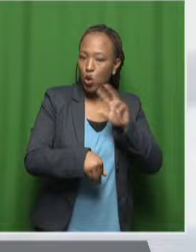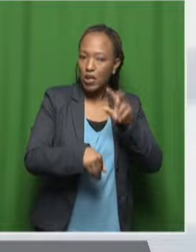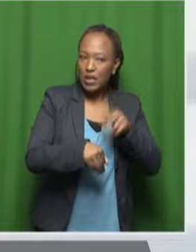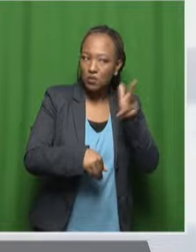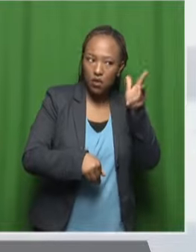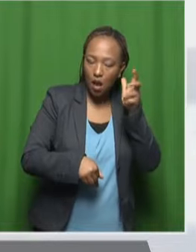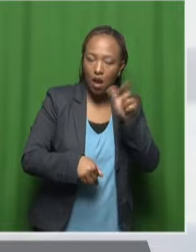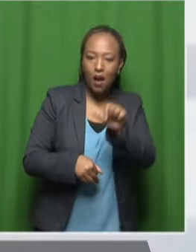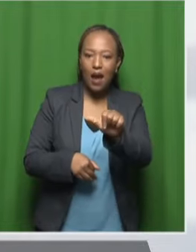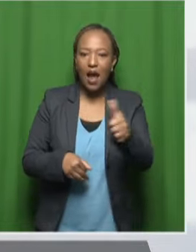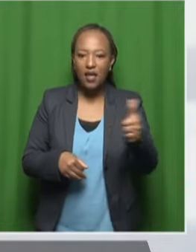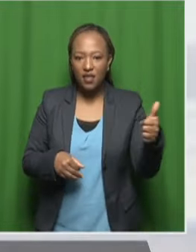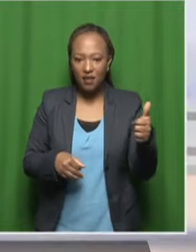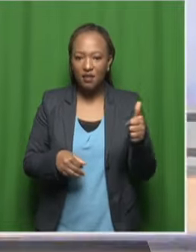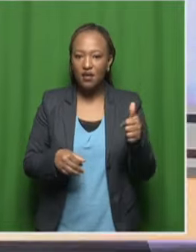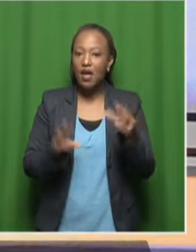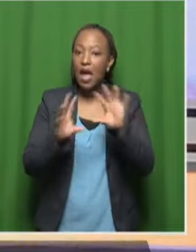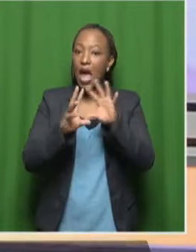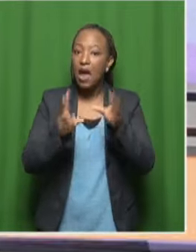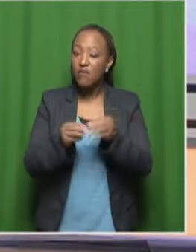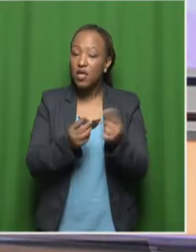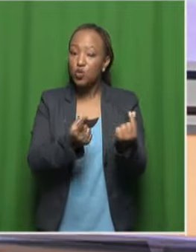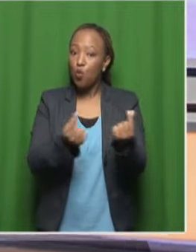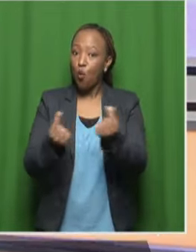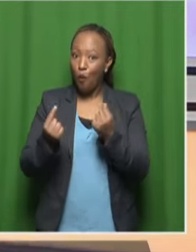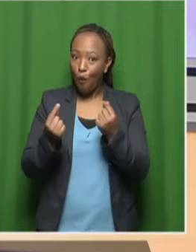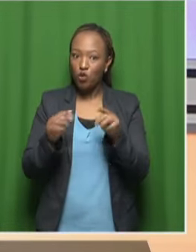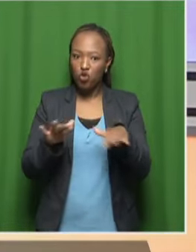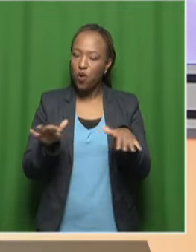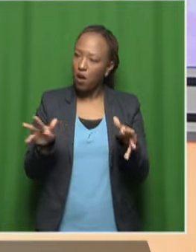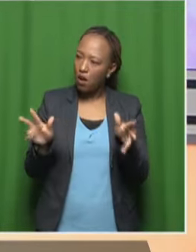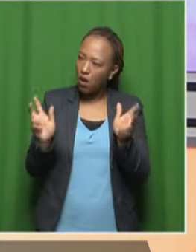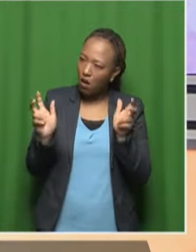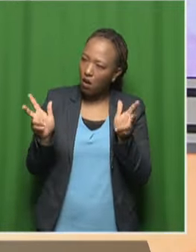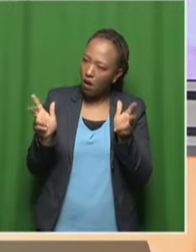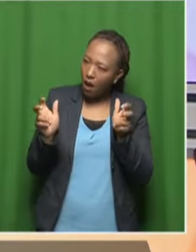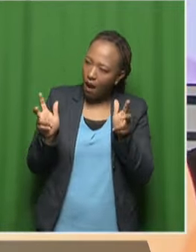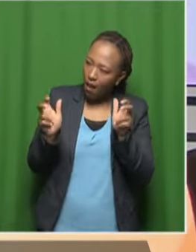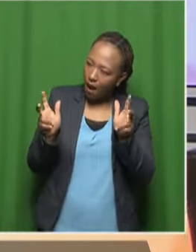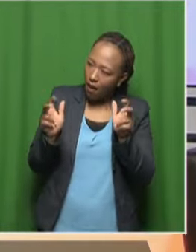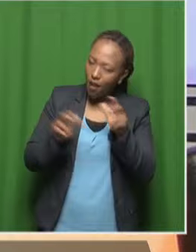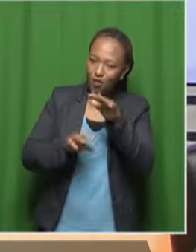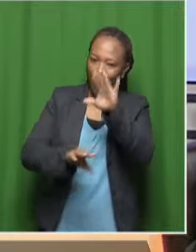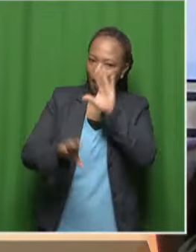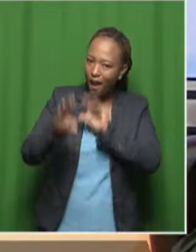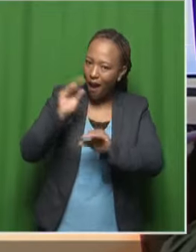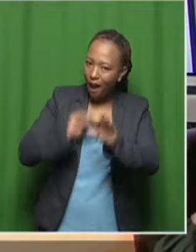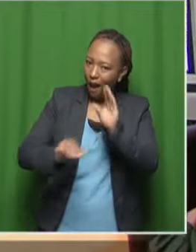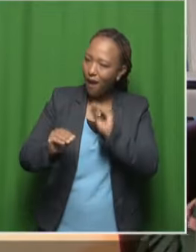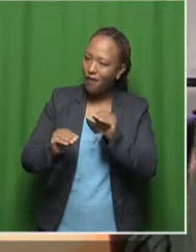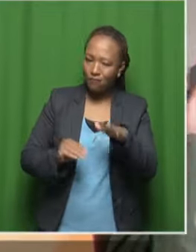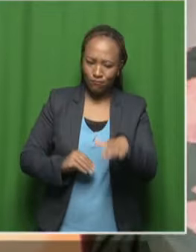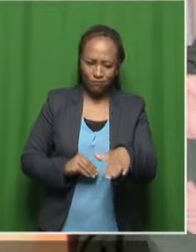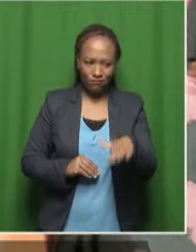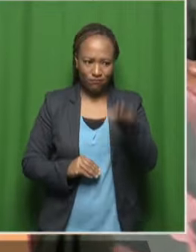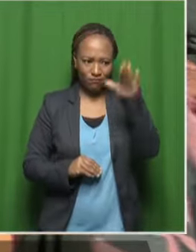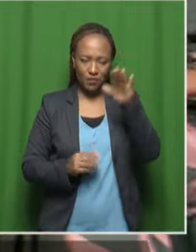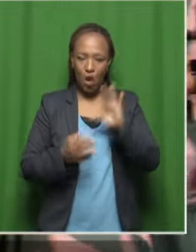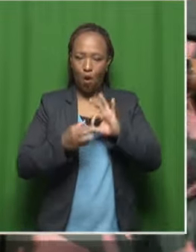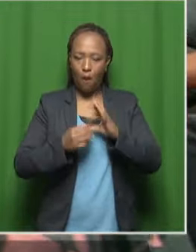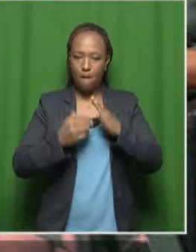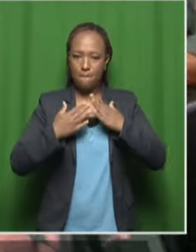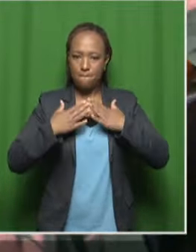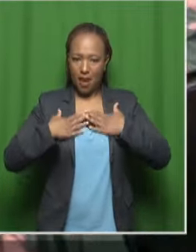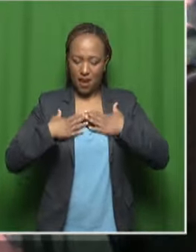everything else was done in front of them. So you learn from that. Absolutely. up and you say, in my home,